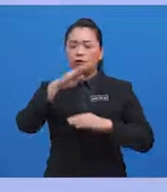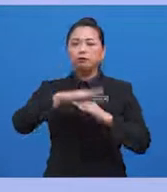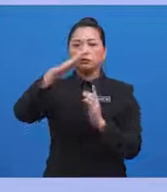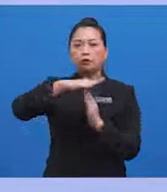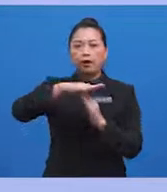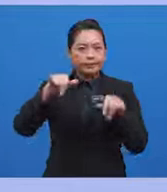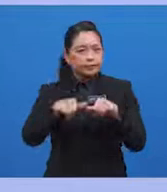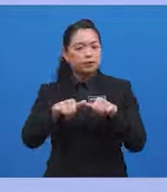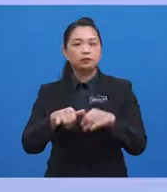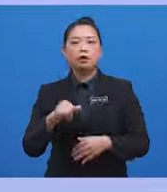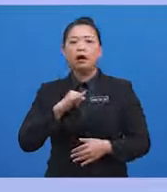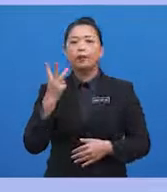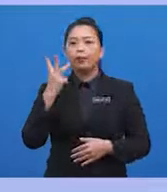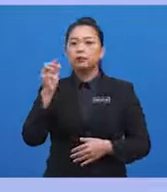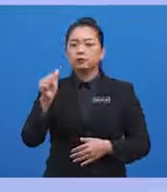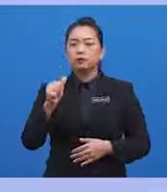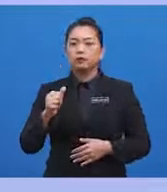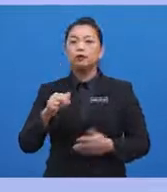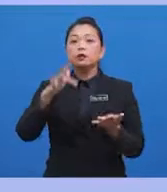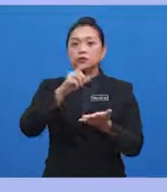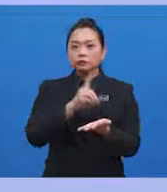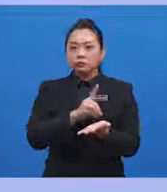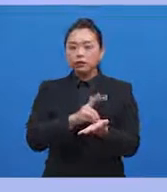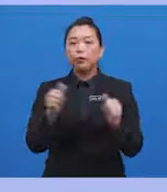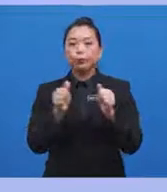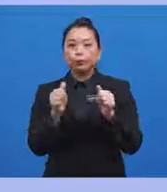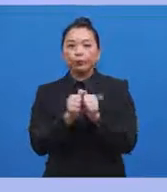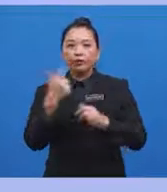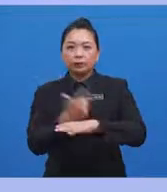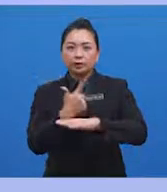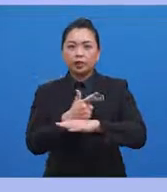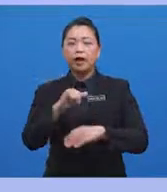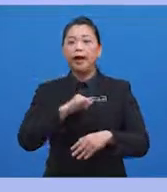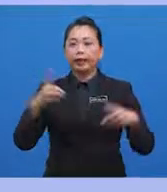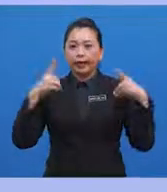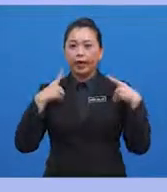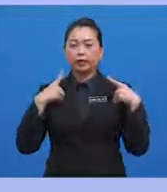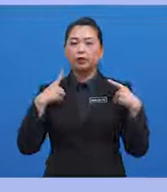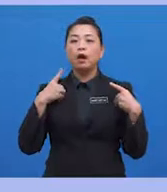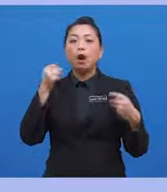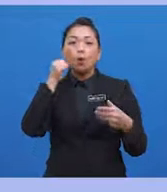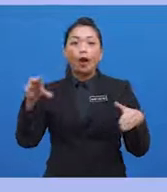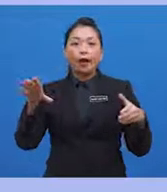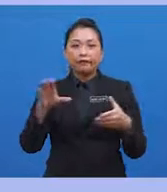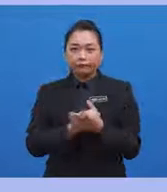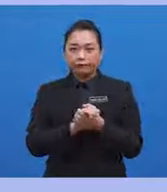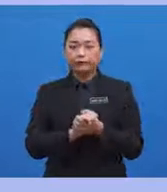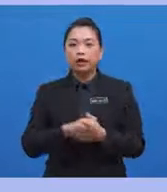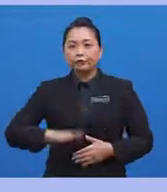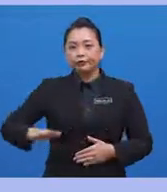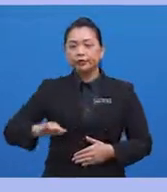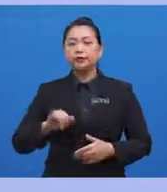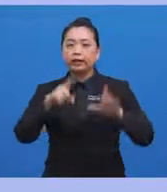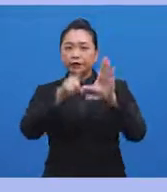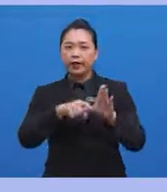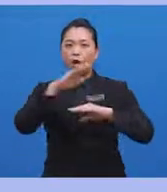my drug use, I was a physician with a thriving practice. I had a wife and children that relied upon me and saw